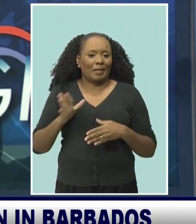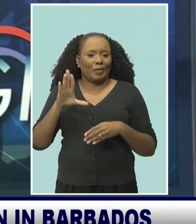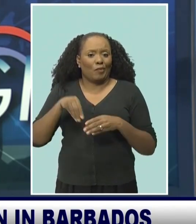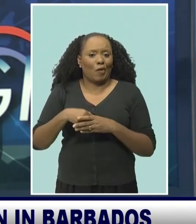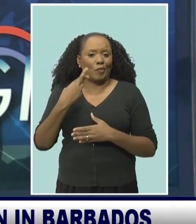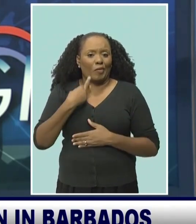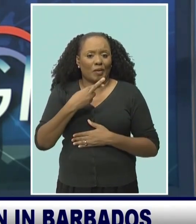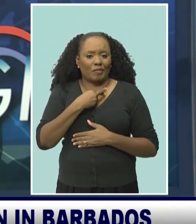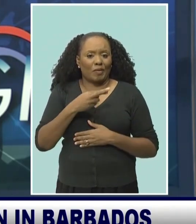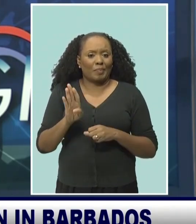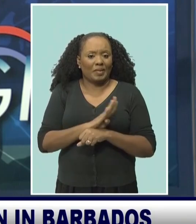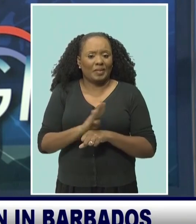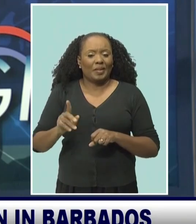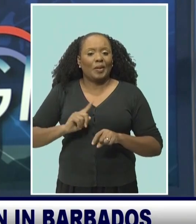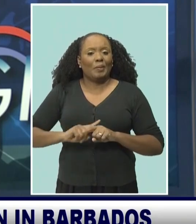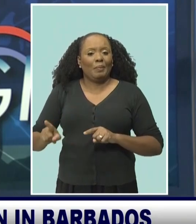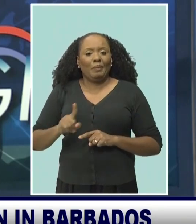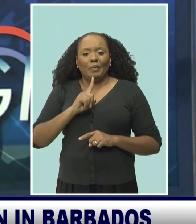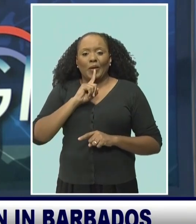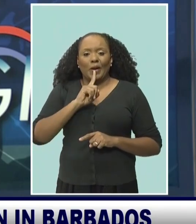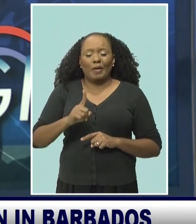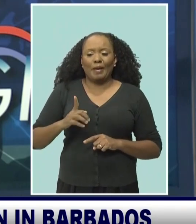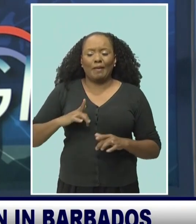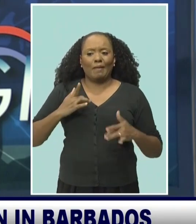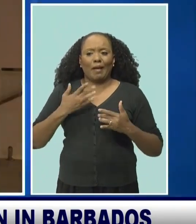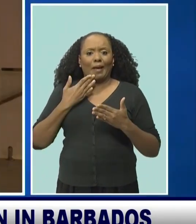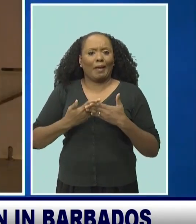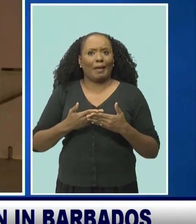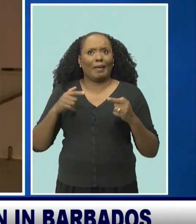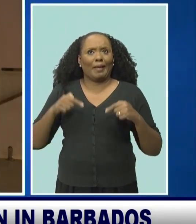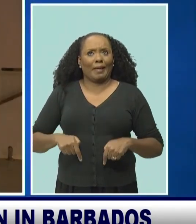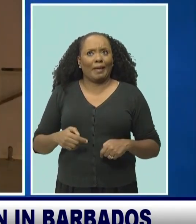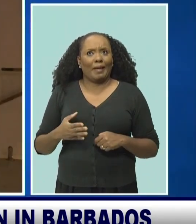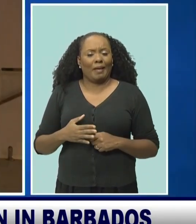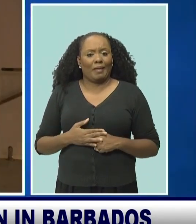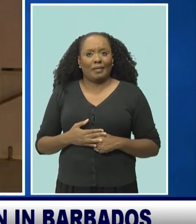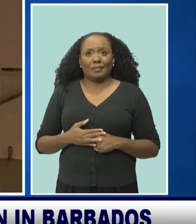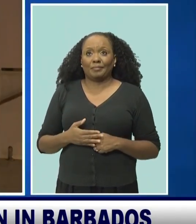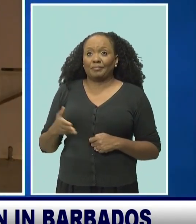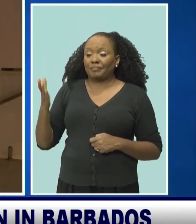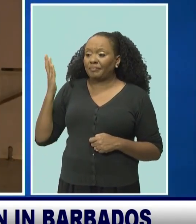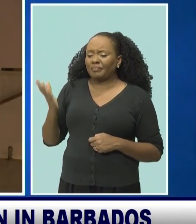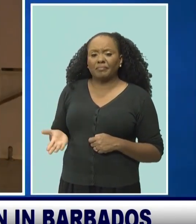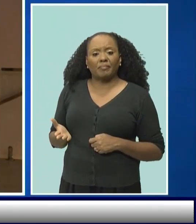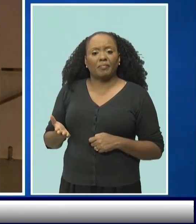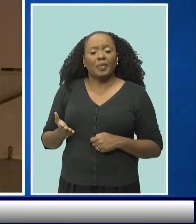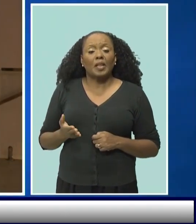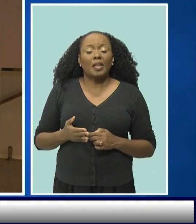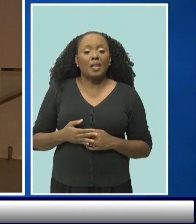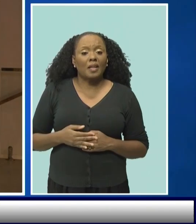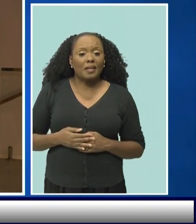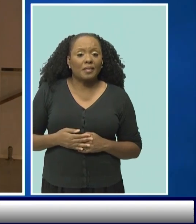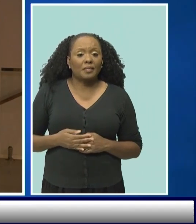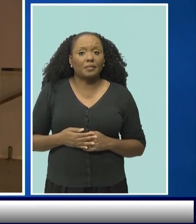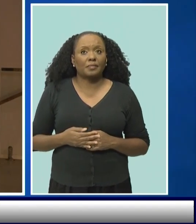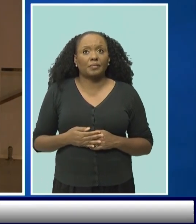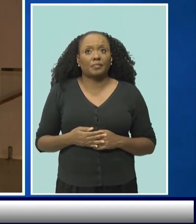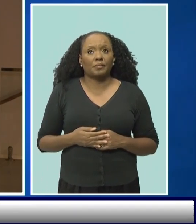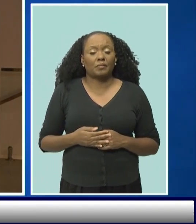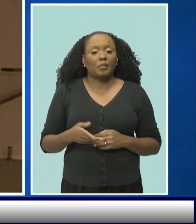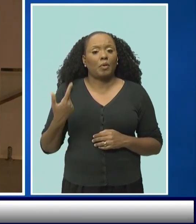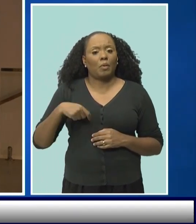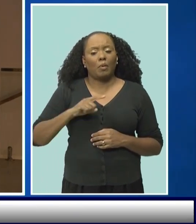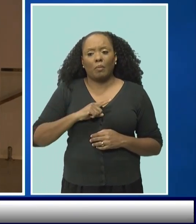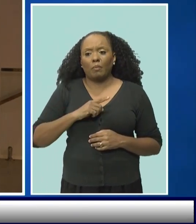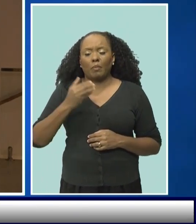welcoming spirit of Barbadians enticed him. These restaurants have been closed and we were delighted